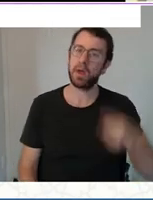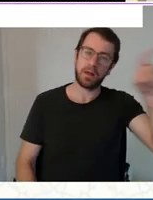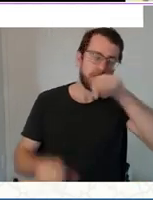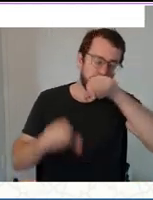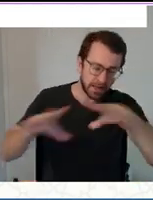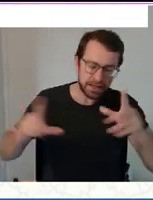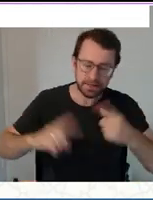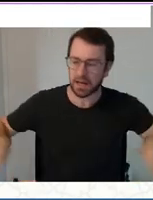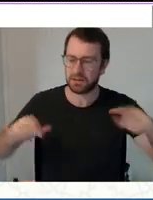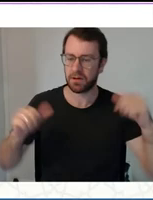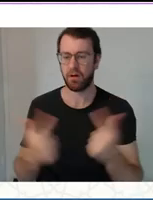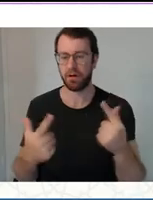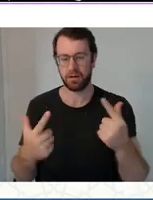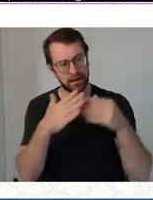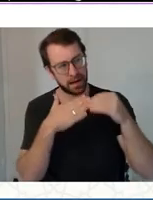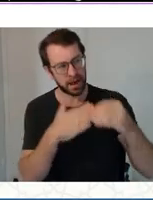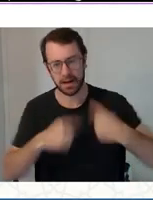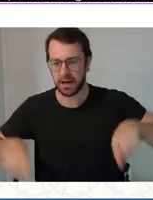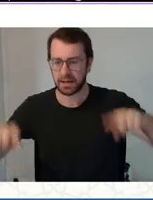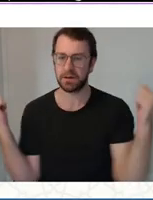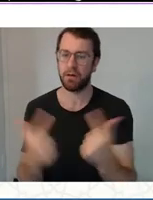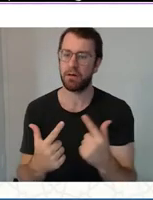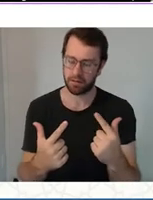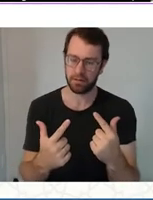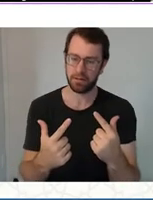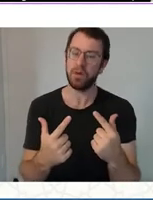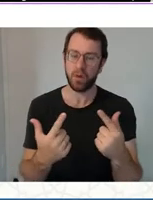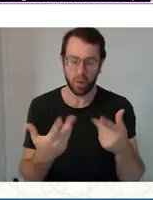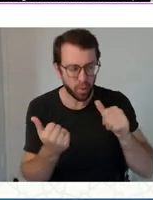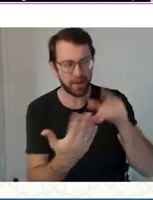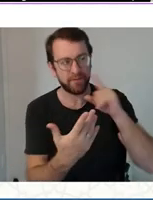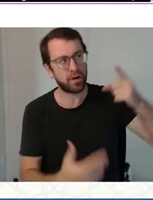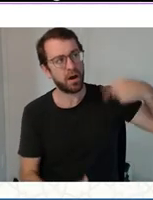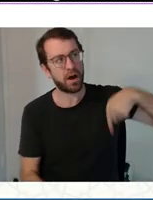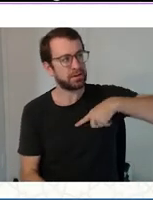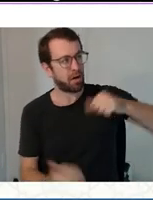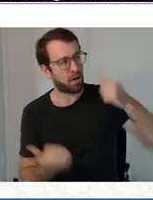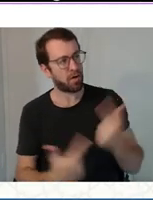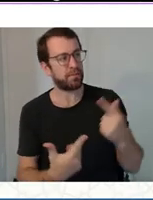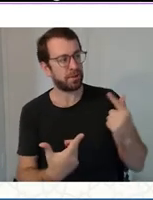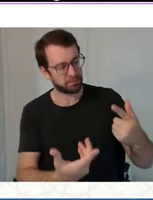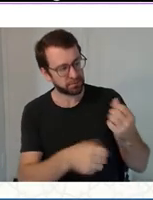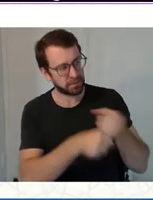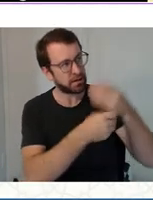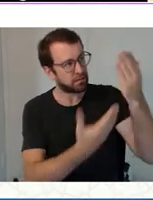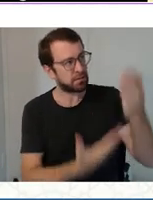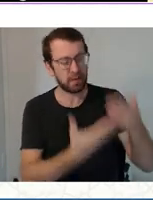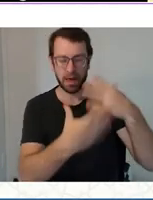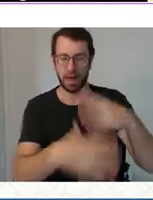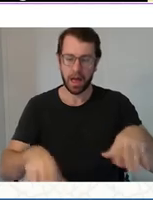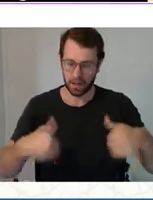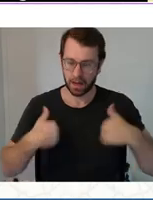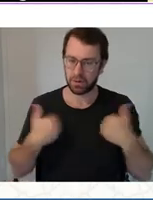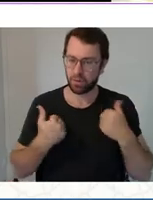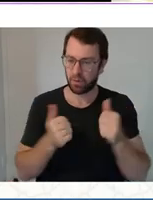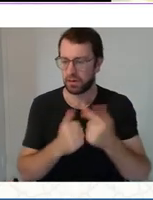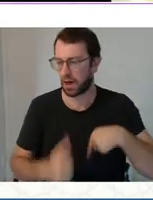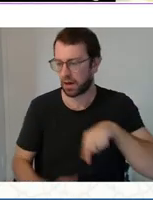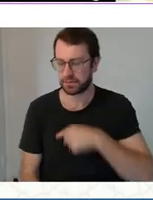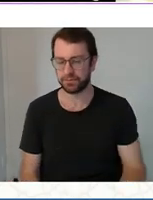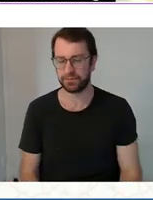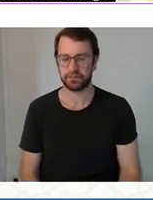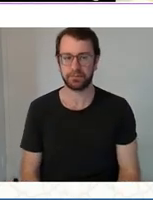us to worship Him in a manner that is pleasing to Him. And may Allah accept from us our good deeds and forgive for us our mistakes